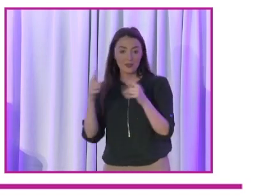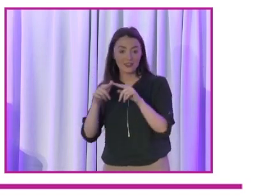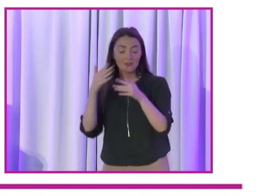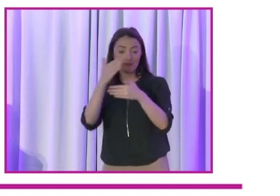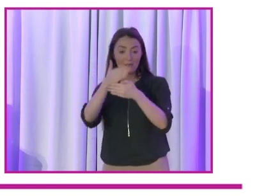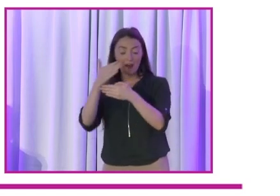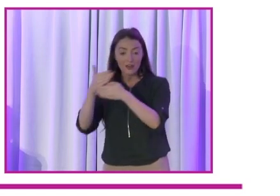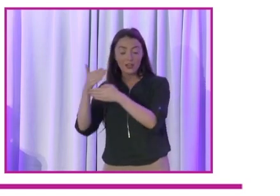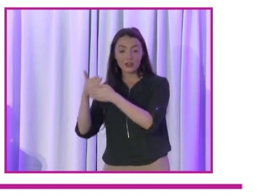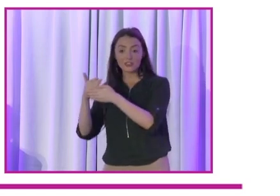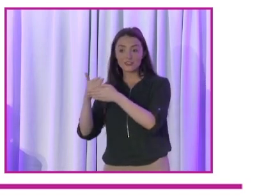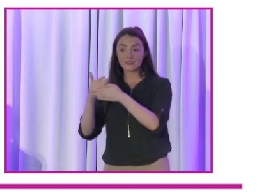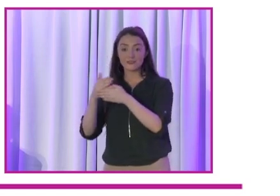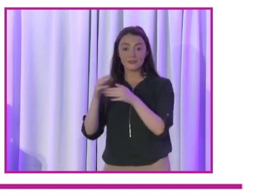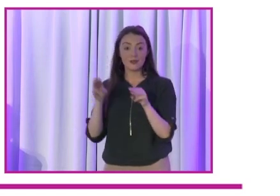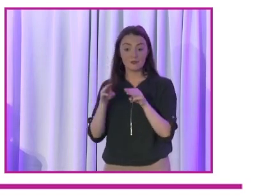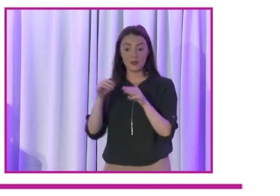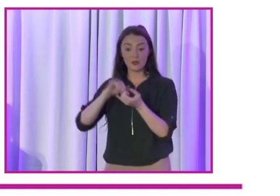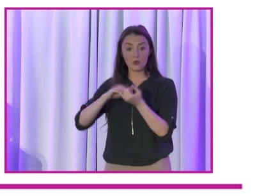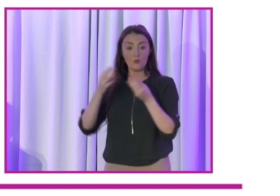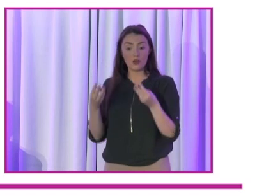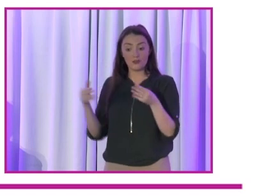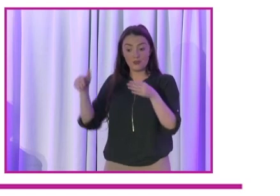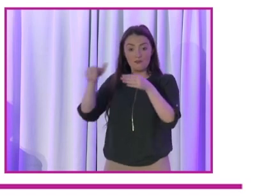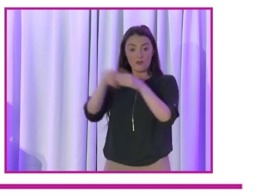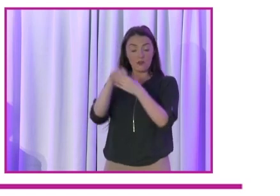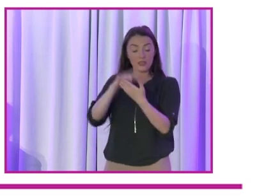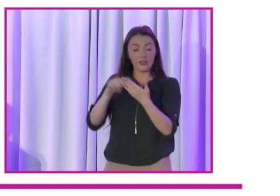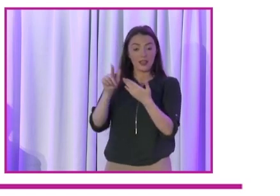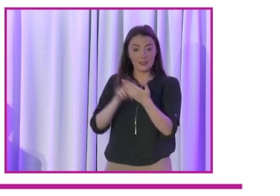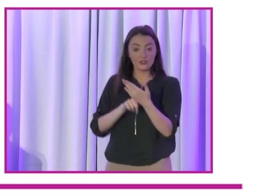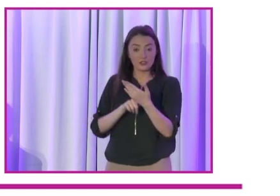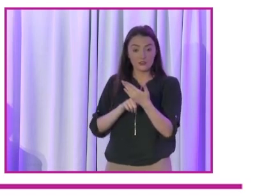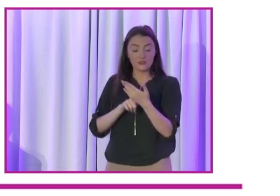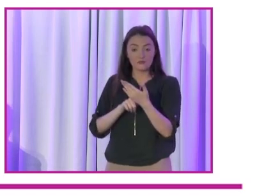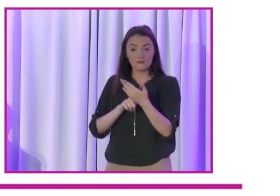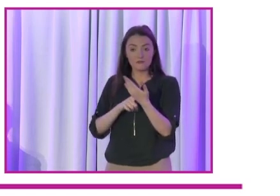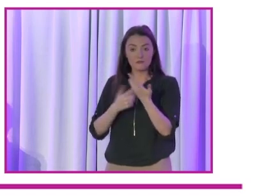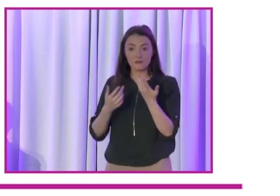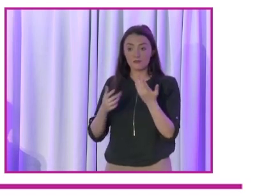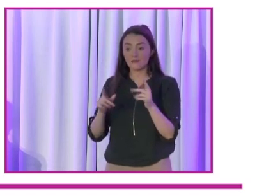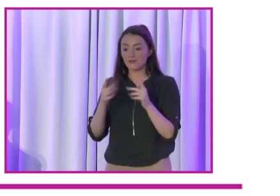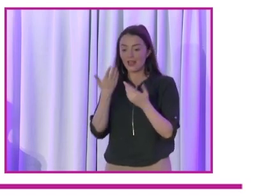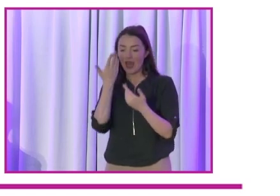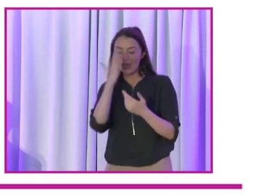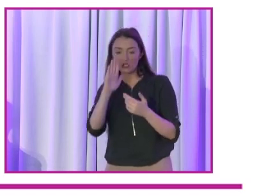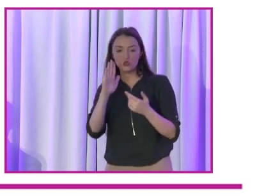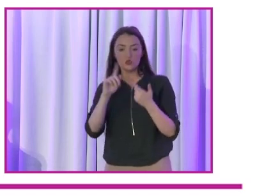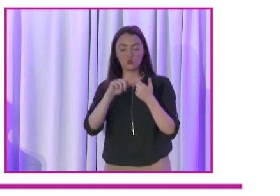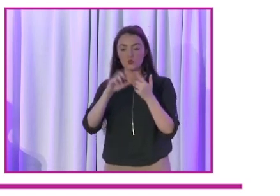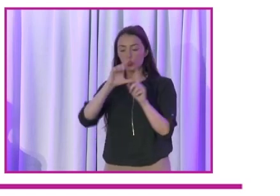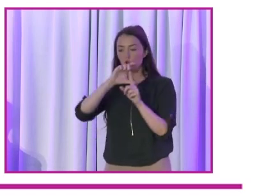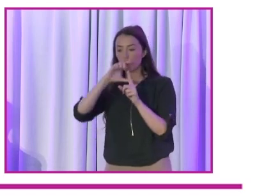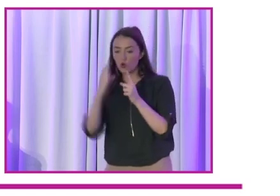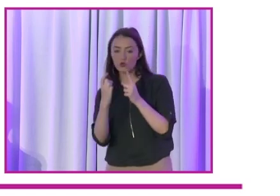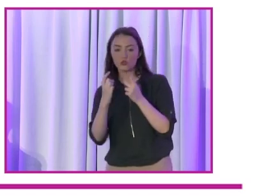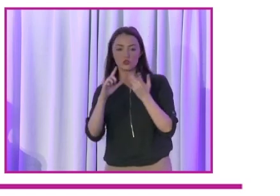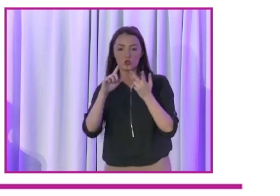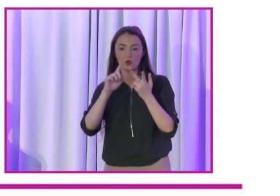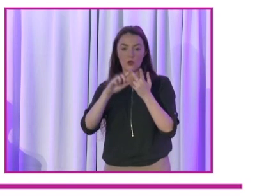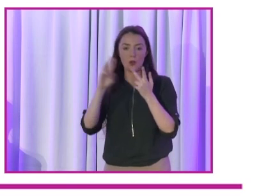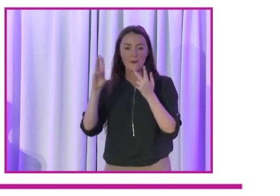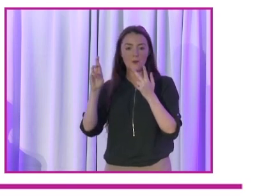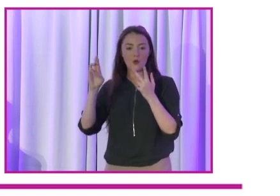running for election. And I want to name them that they come out in the research. Attitudinal and cultural perceptions created by stigma and prejudice.